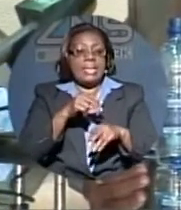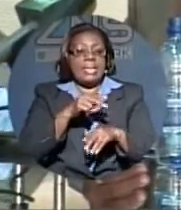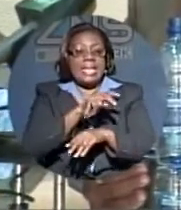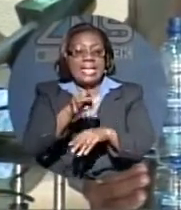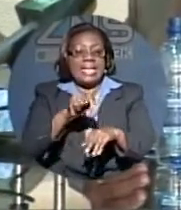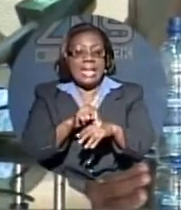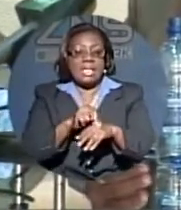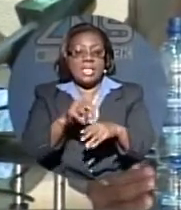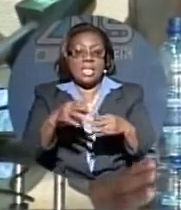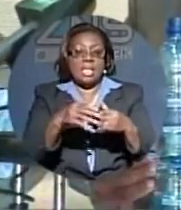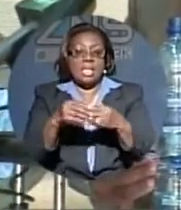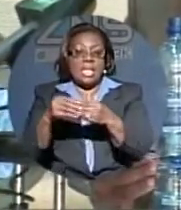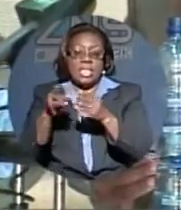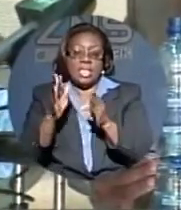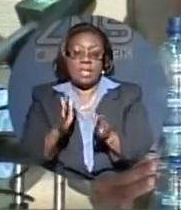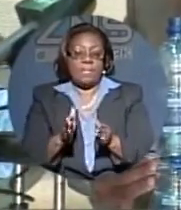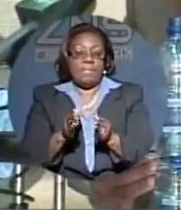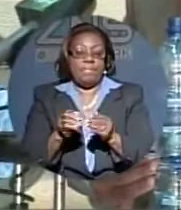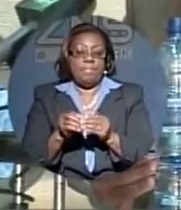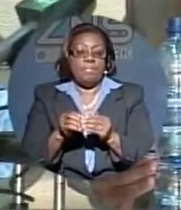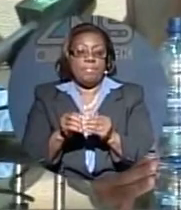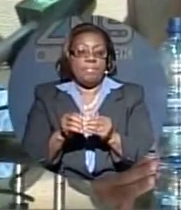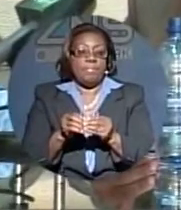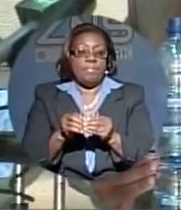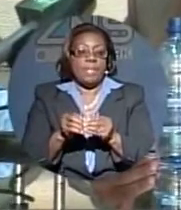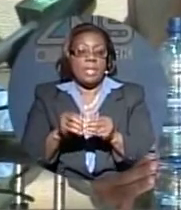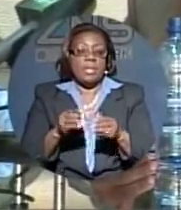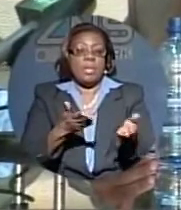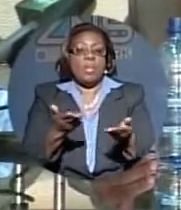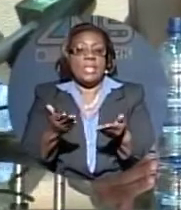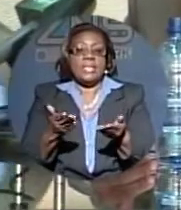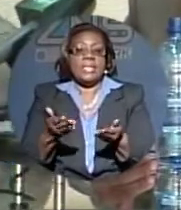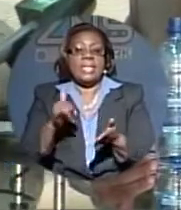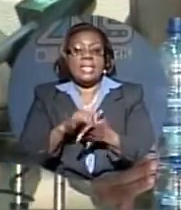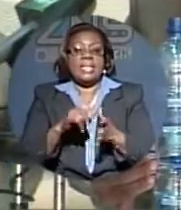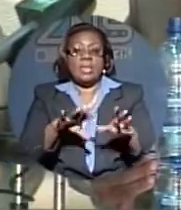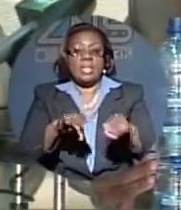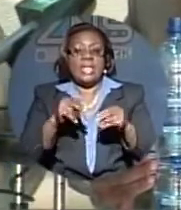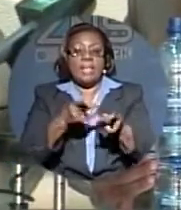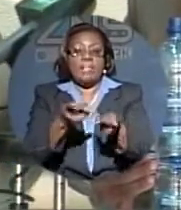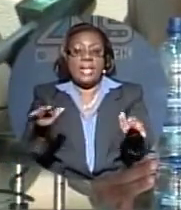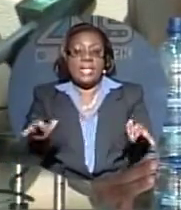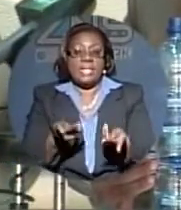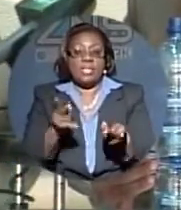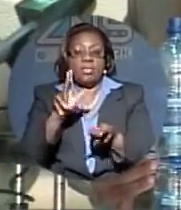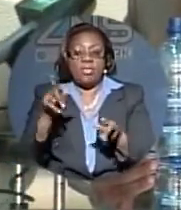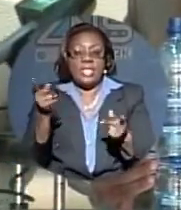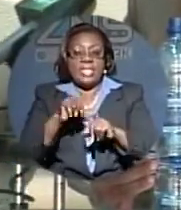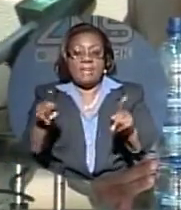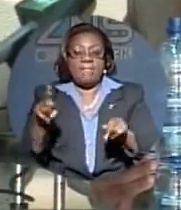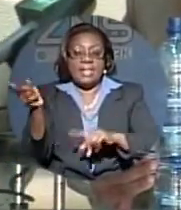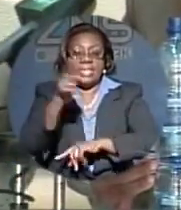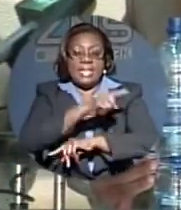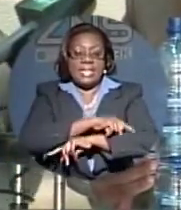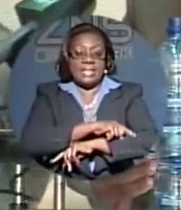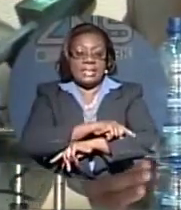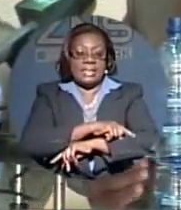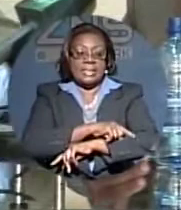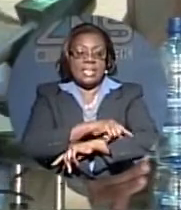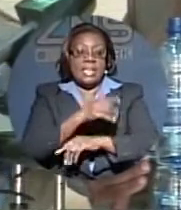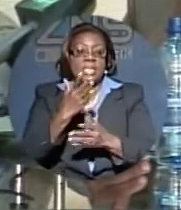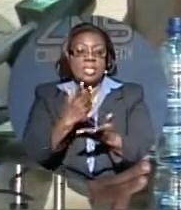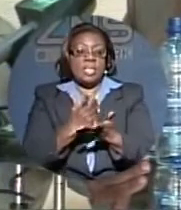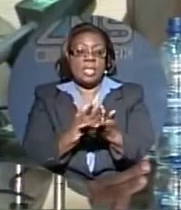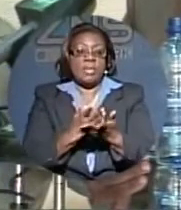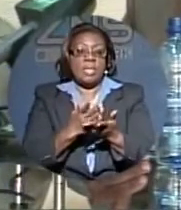Monroe indicated, in three separate tracks. I want to say that these tracks are going to take place three different days. The summit actually